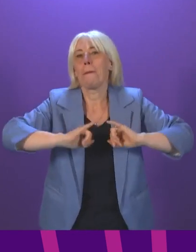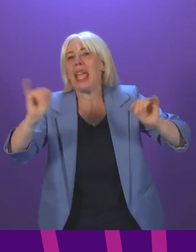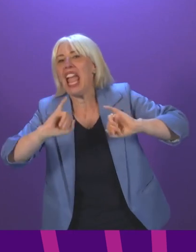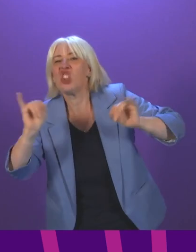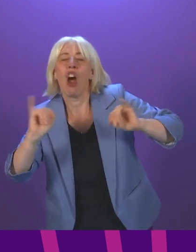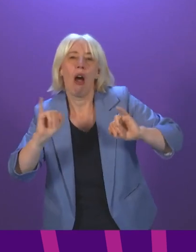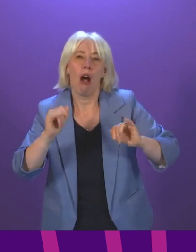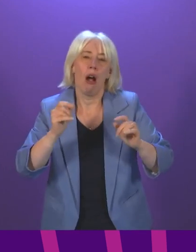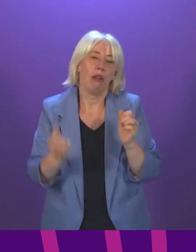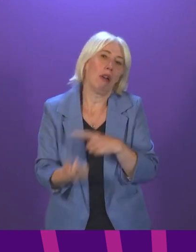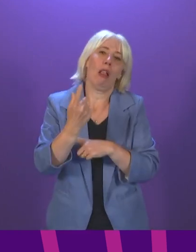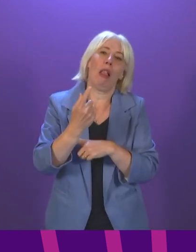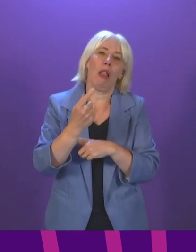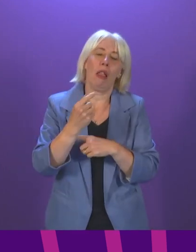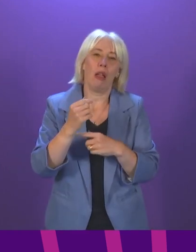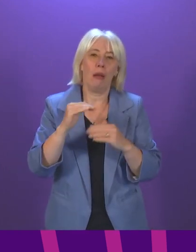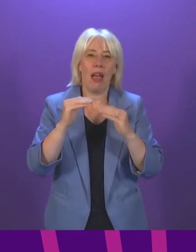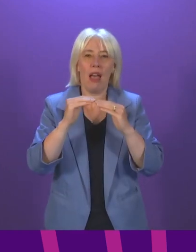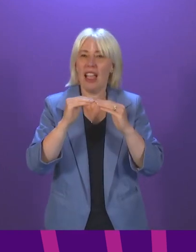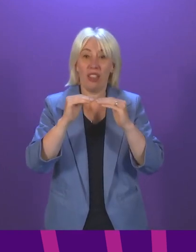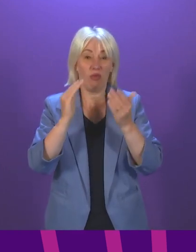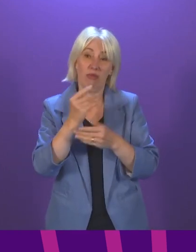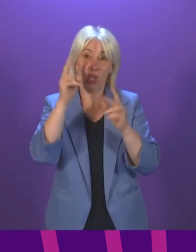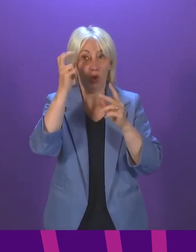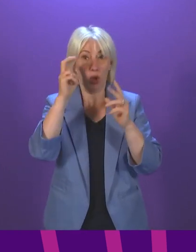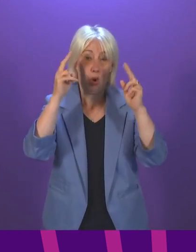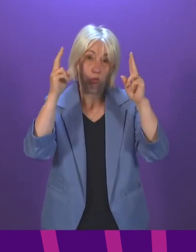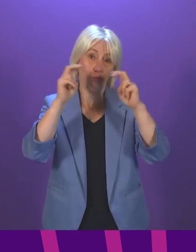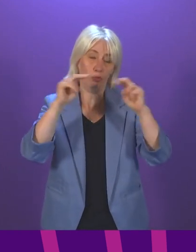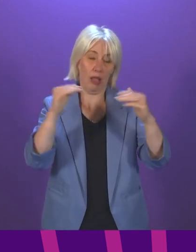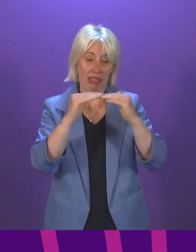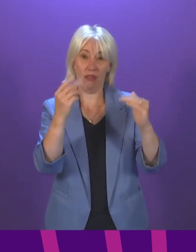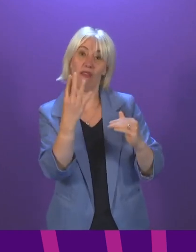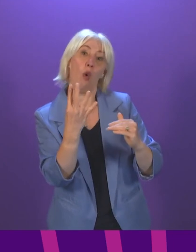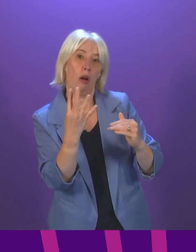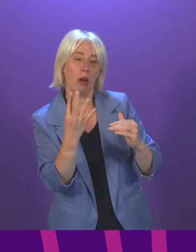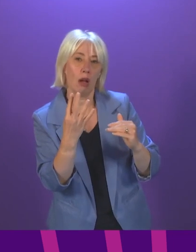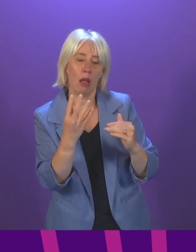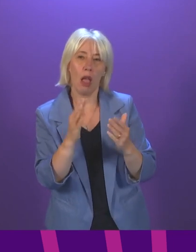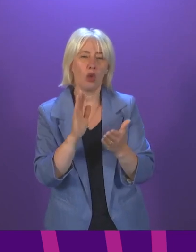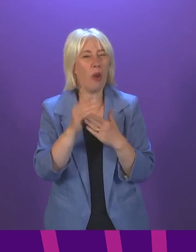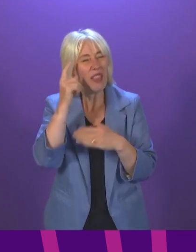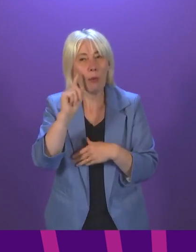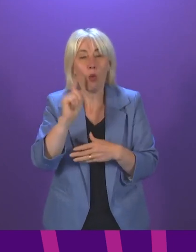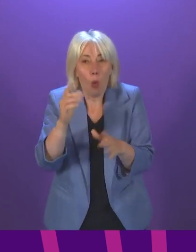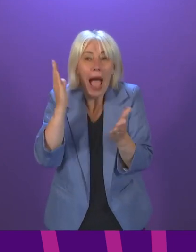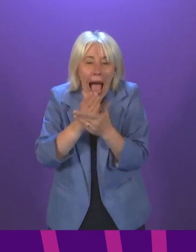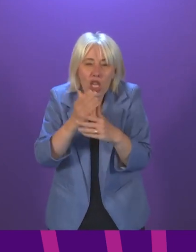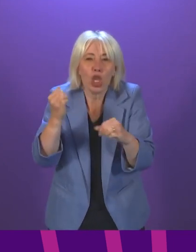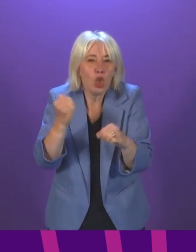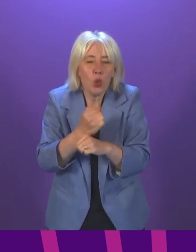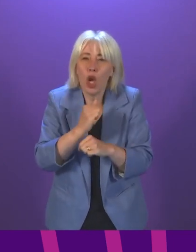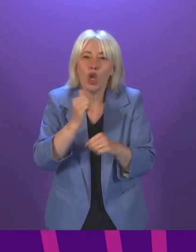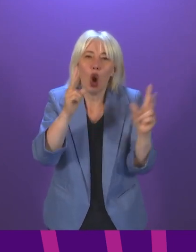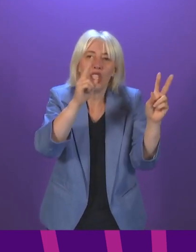four of their escalation, does not change the reality. And I would suggest that it is more important that we focus on the substance of what we are doing rather than